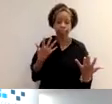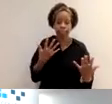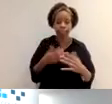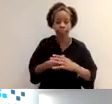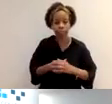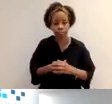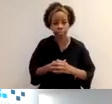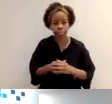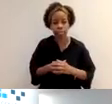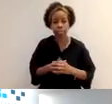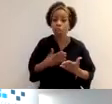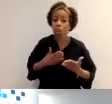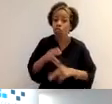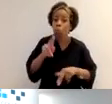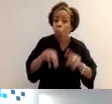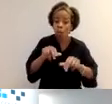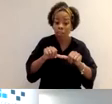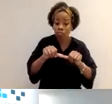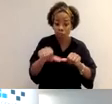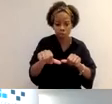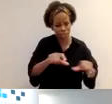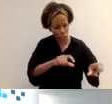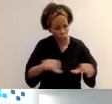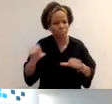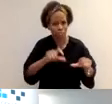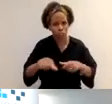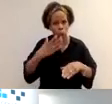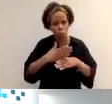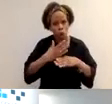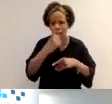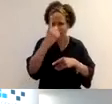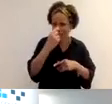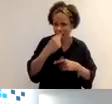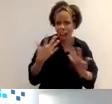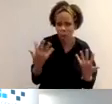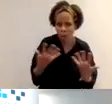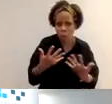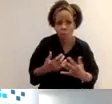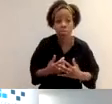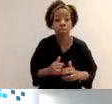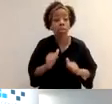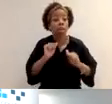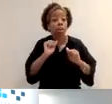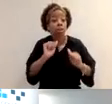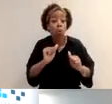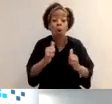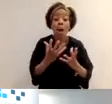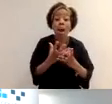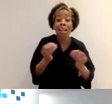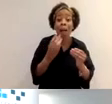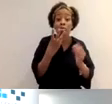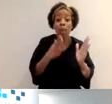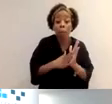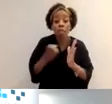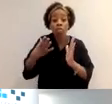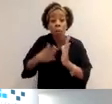practice during the audit process and don't forget to obviously include your data list, which is very important. Any gaps more than three consecutive months